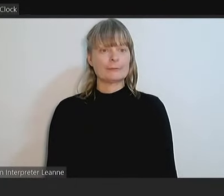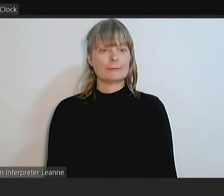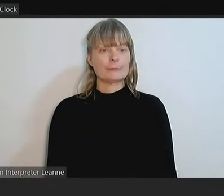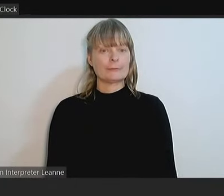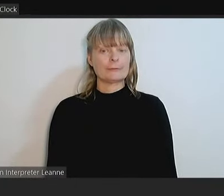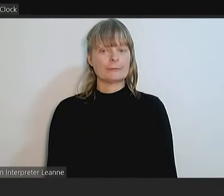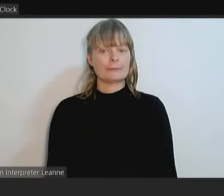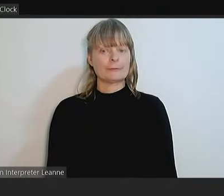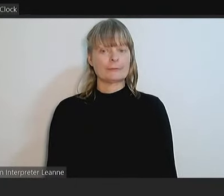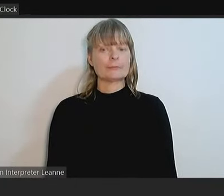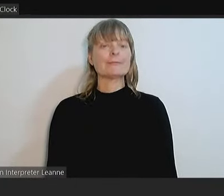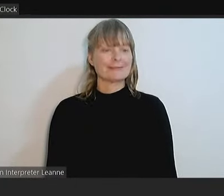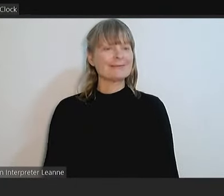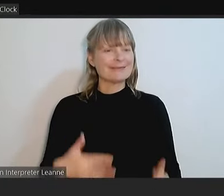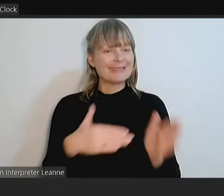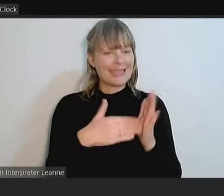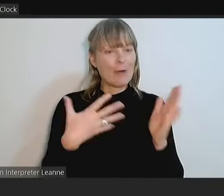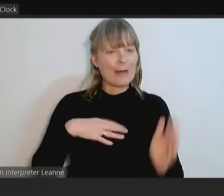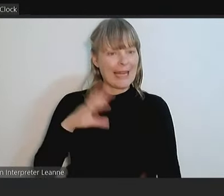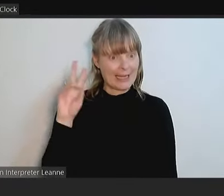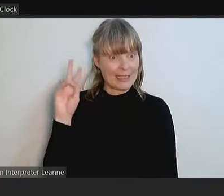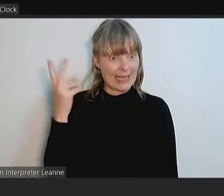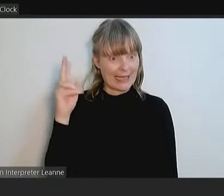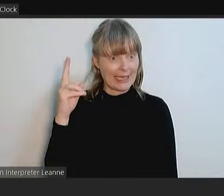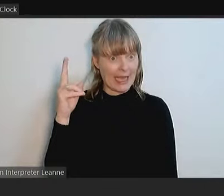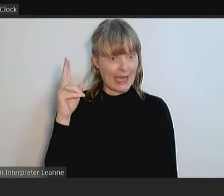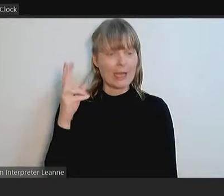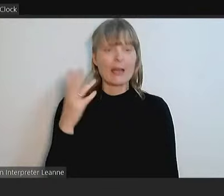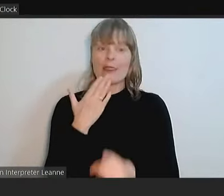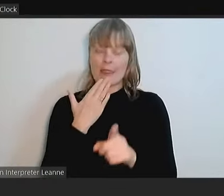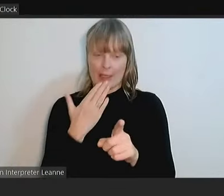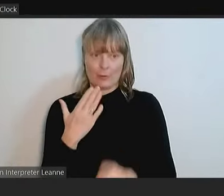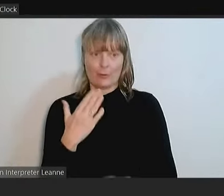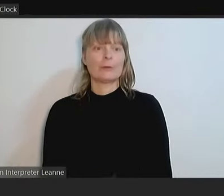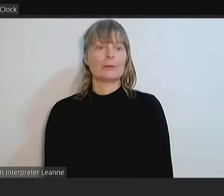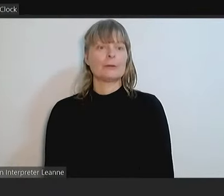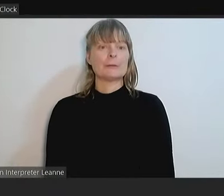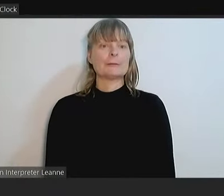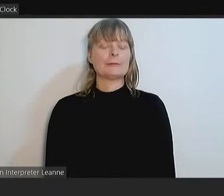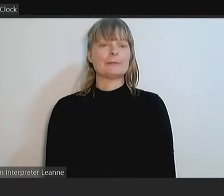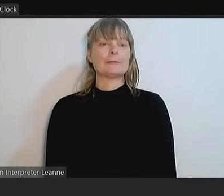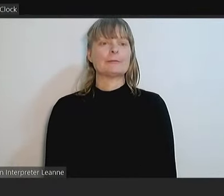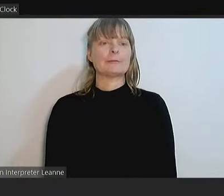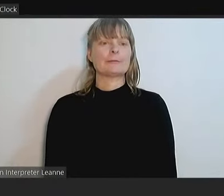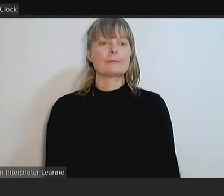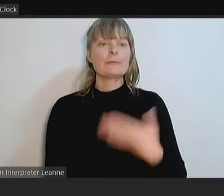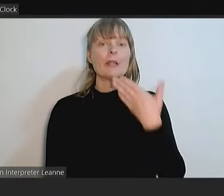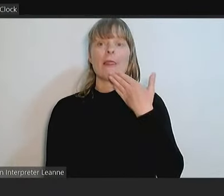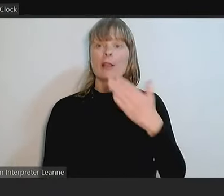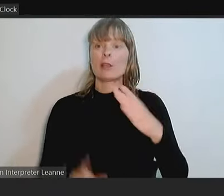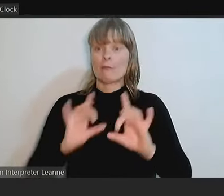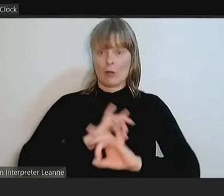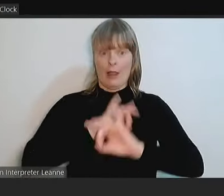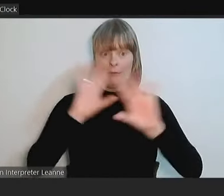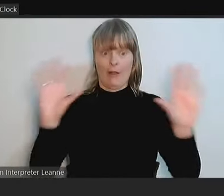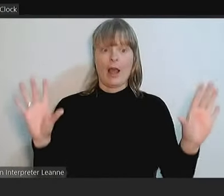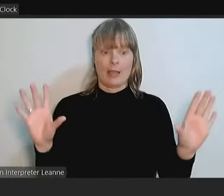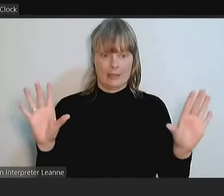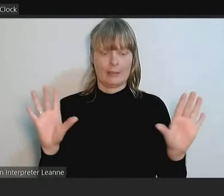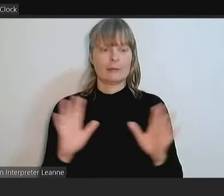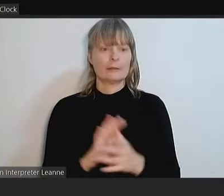So now we do need a seconder. Councillor Greco, thank you. Councillor Messina. Thank you for that clarification. And I just want to